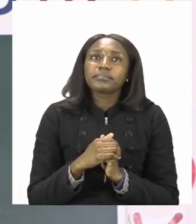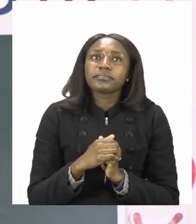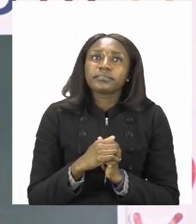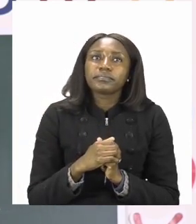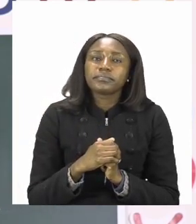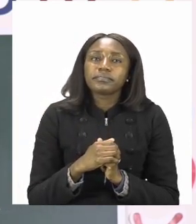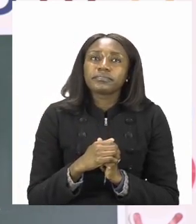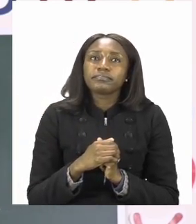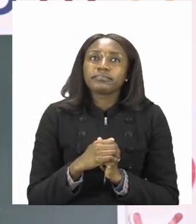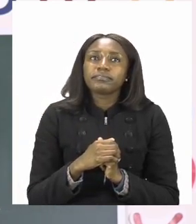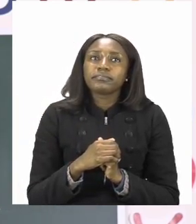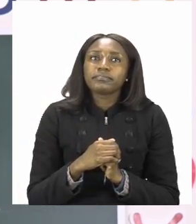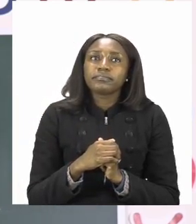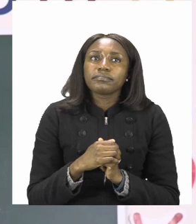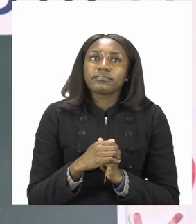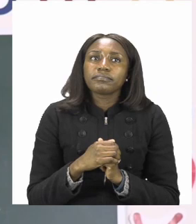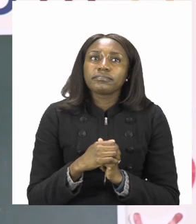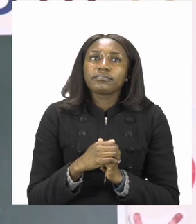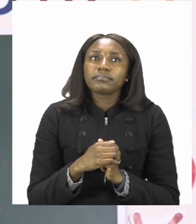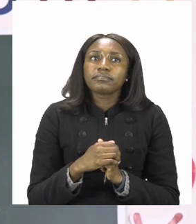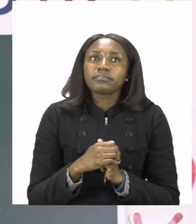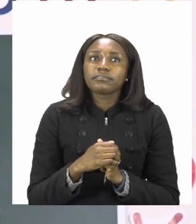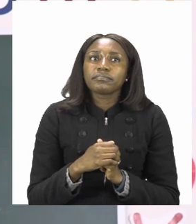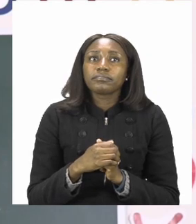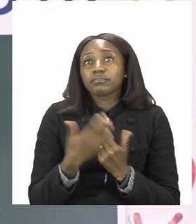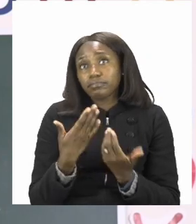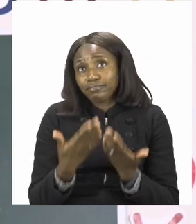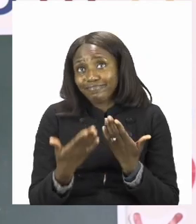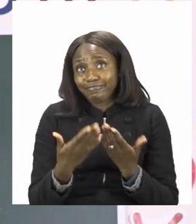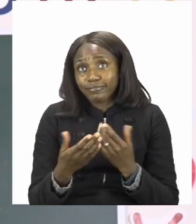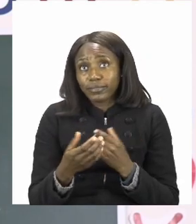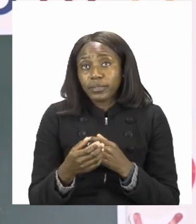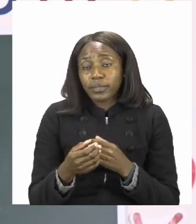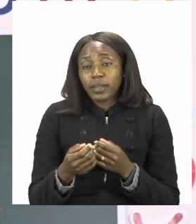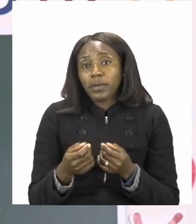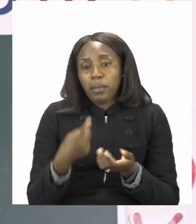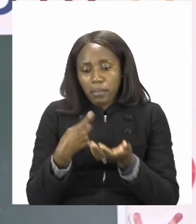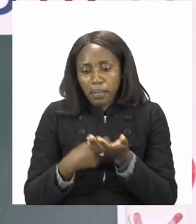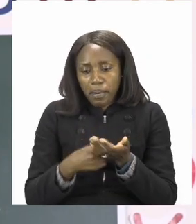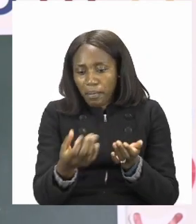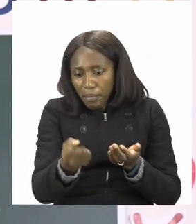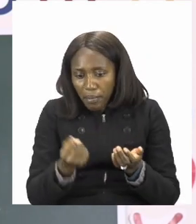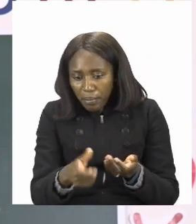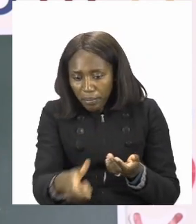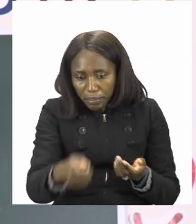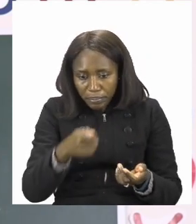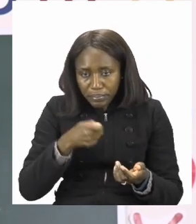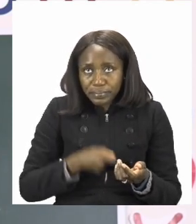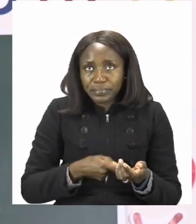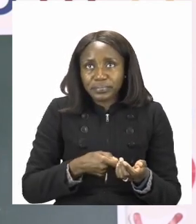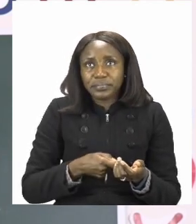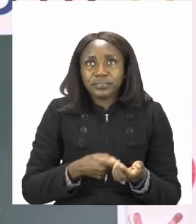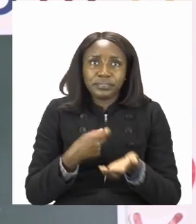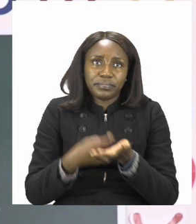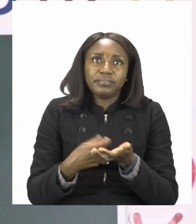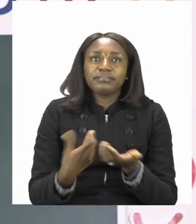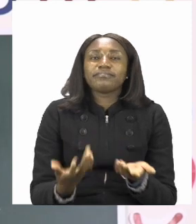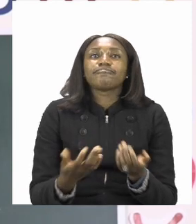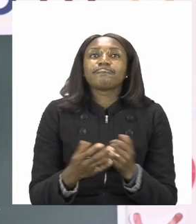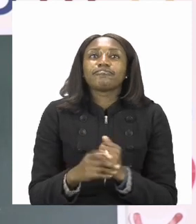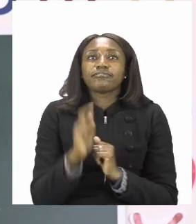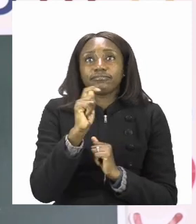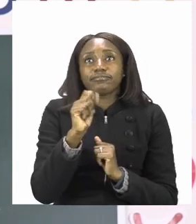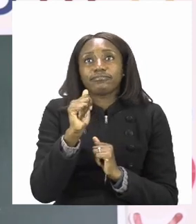can say take out a clean spoon. It's the same. So capital letter T